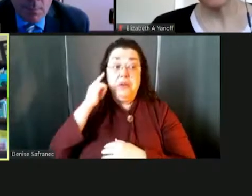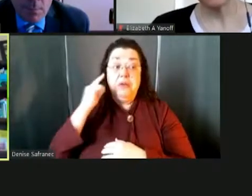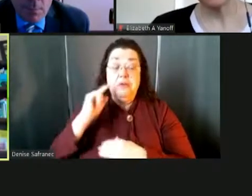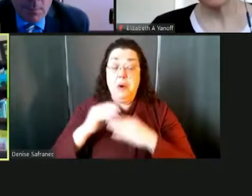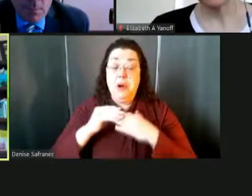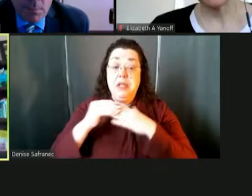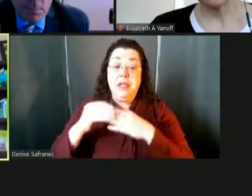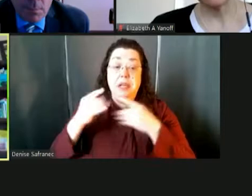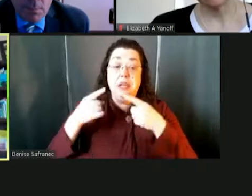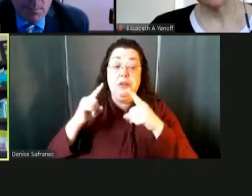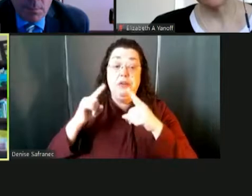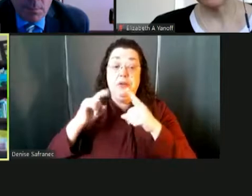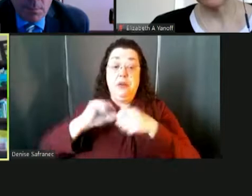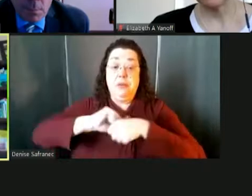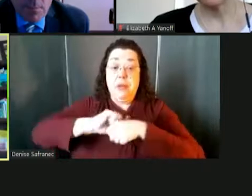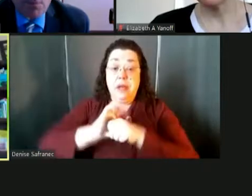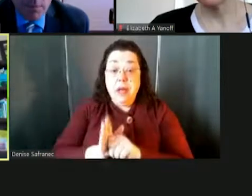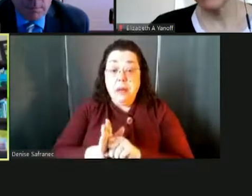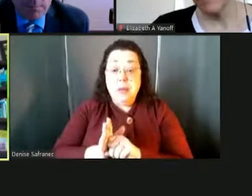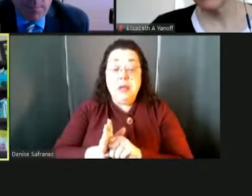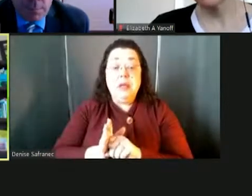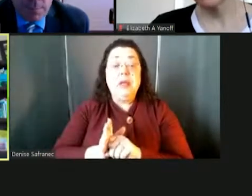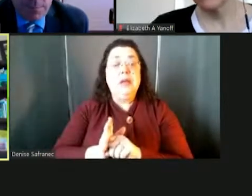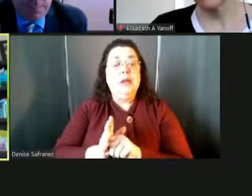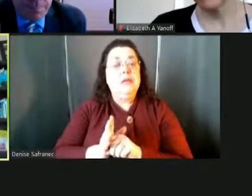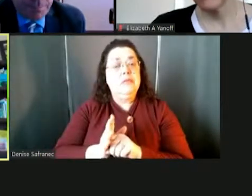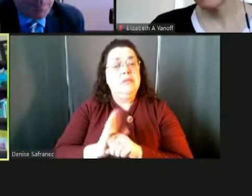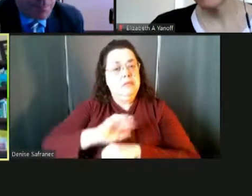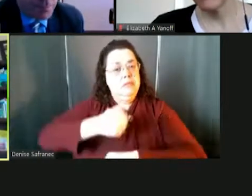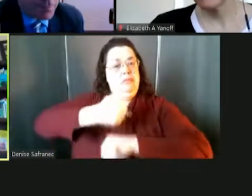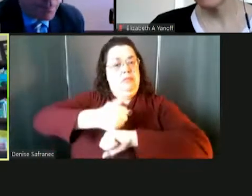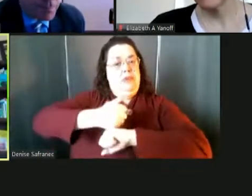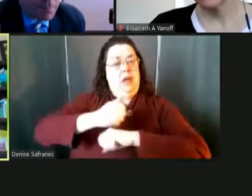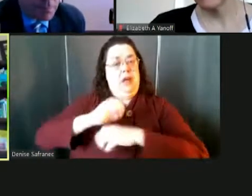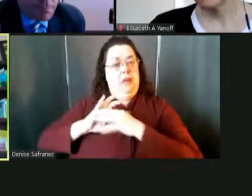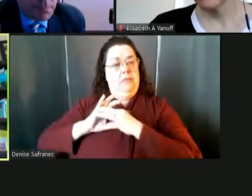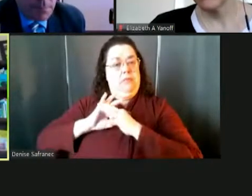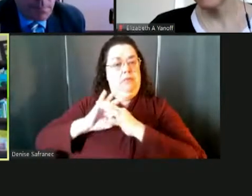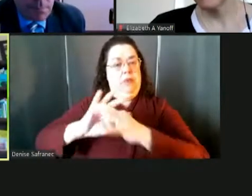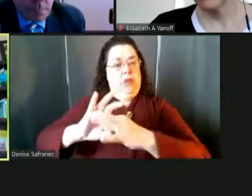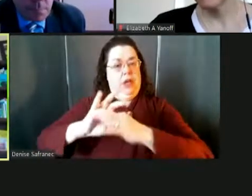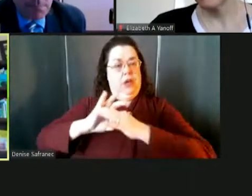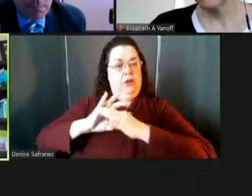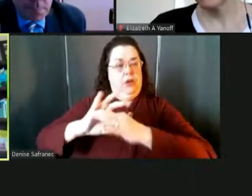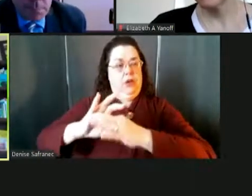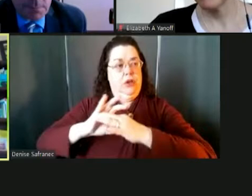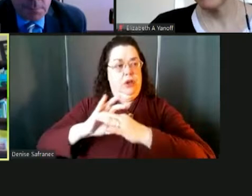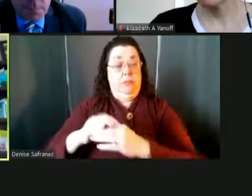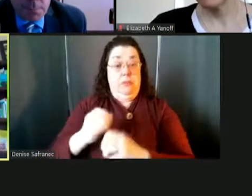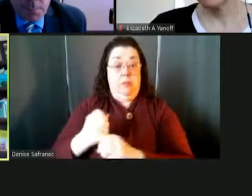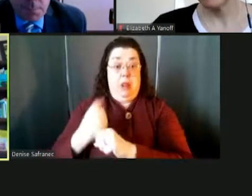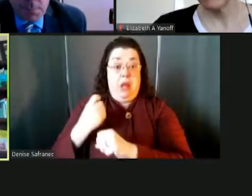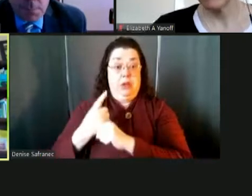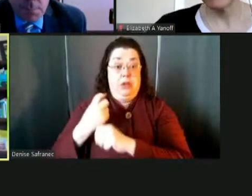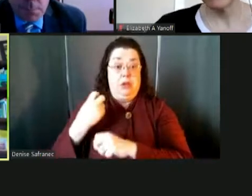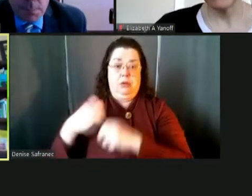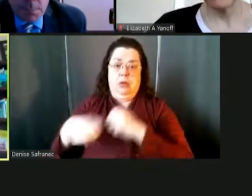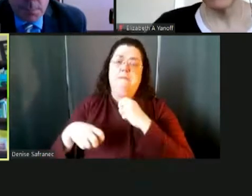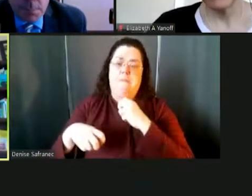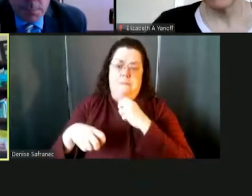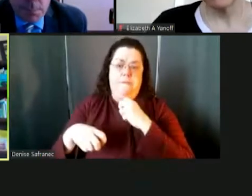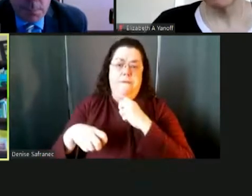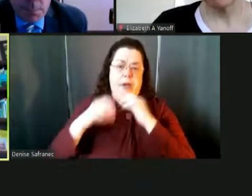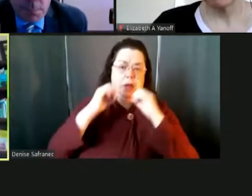pandemic, but always is relationships. So we've had a very difficult past year, not just in